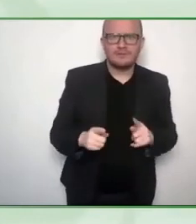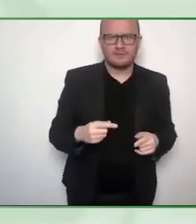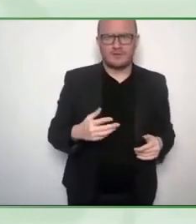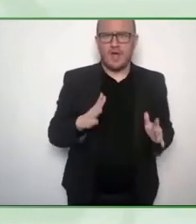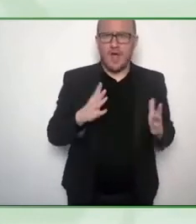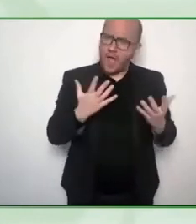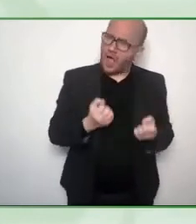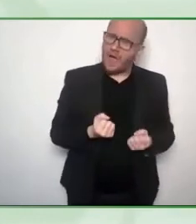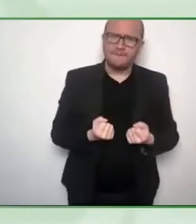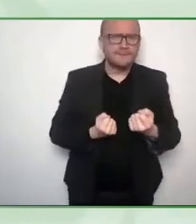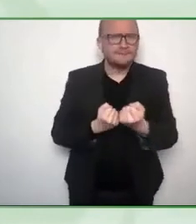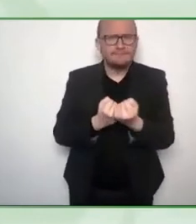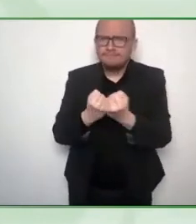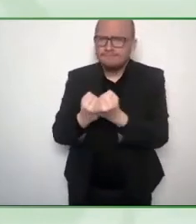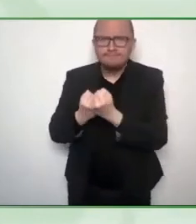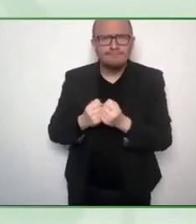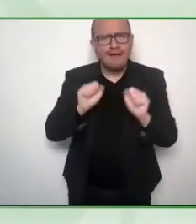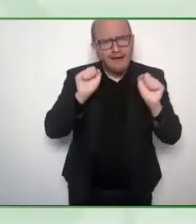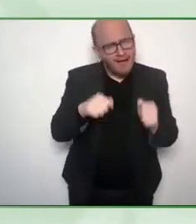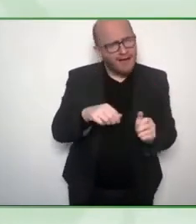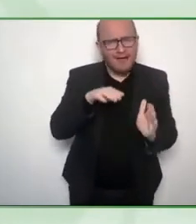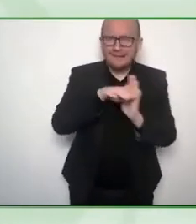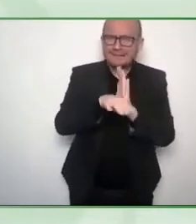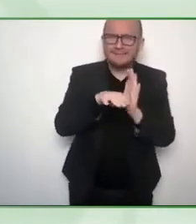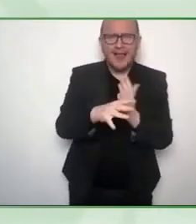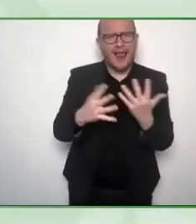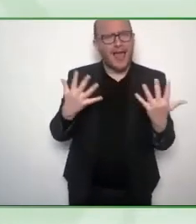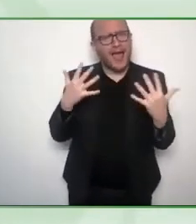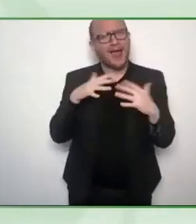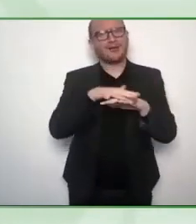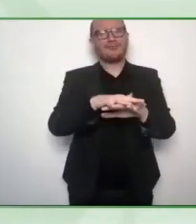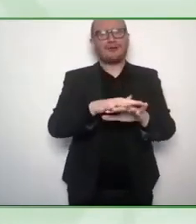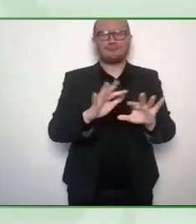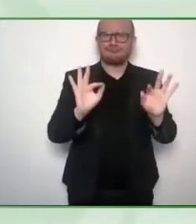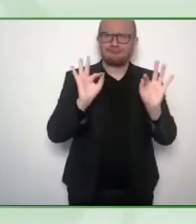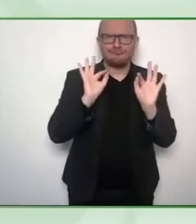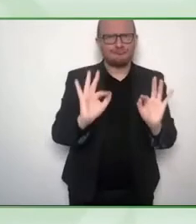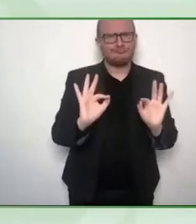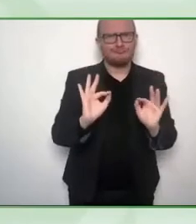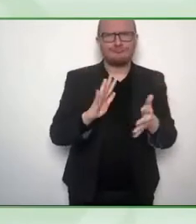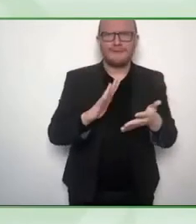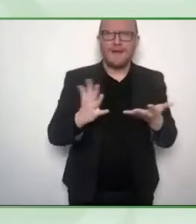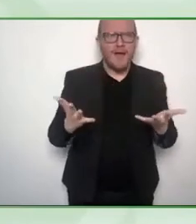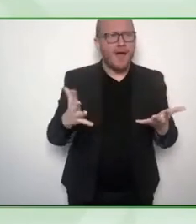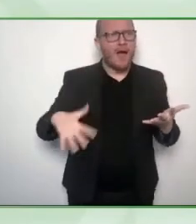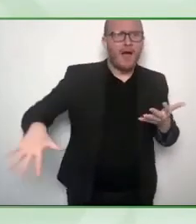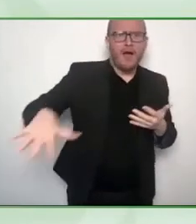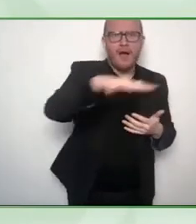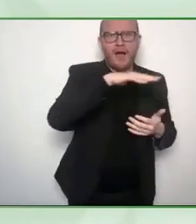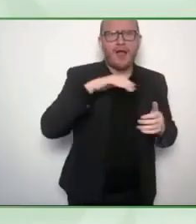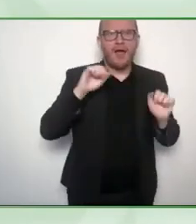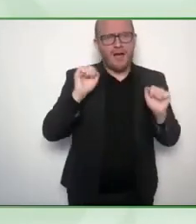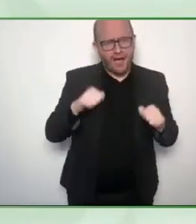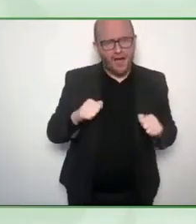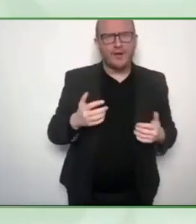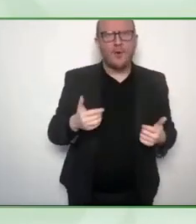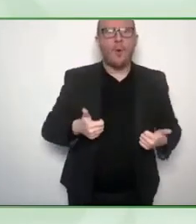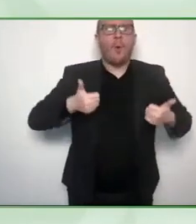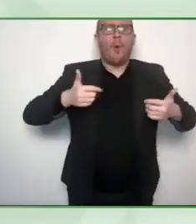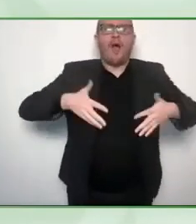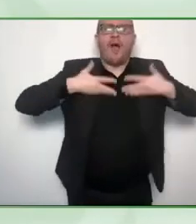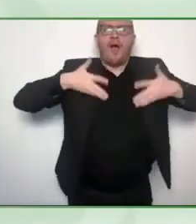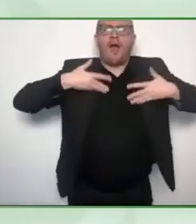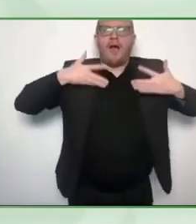the world so that the whole ecosystem becomes inclusive of everyone. Everyone benefits, not just persons with